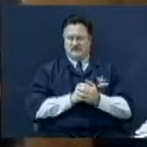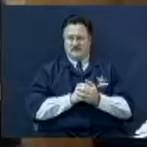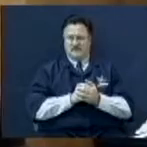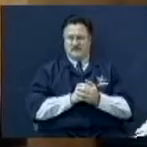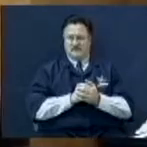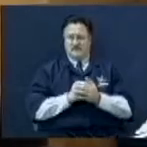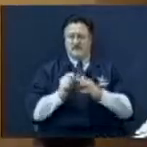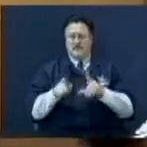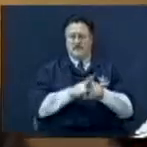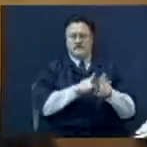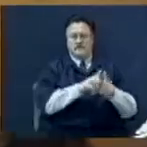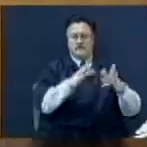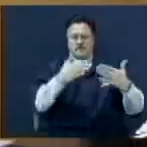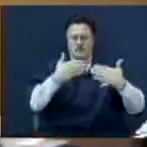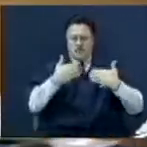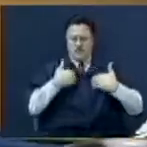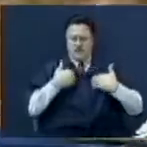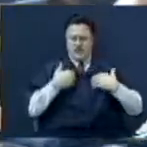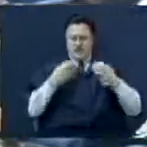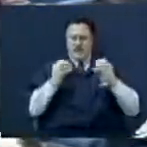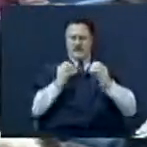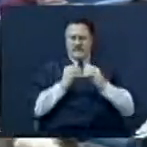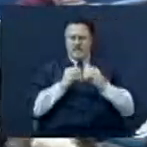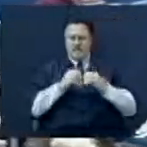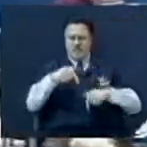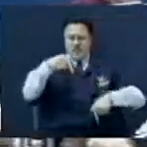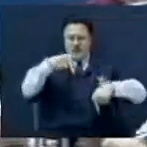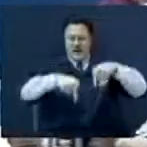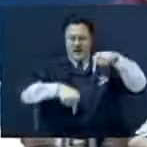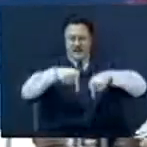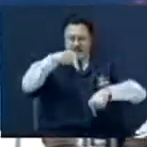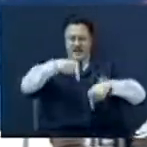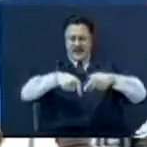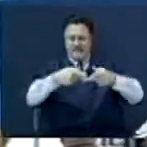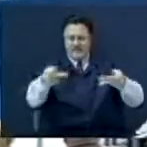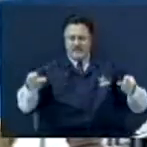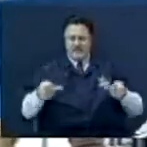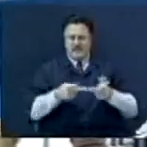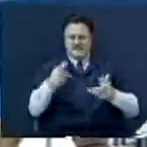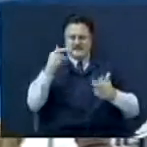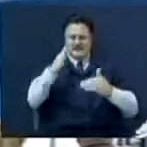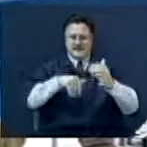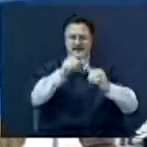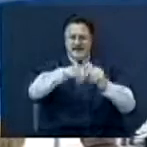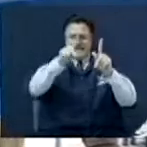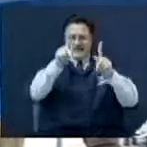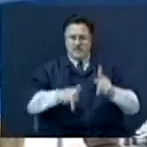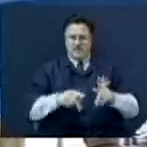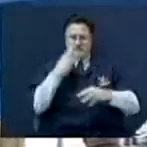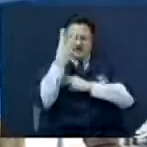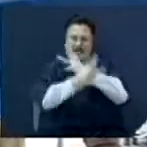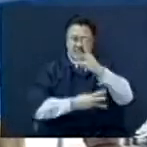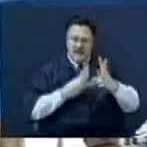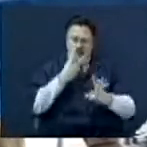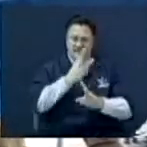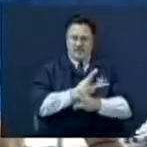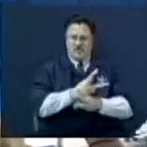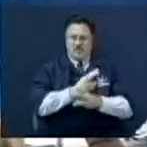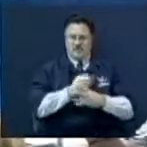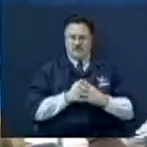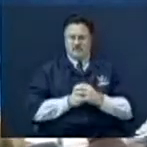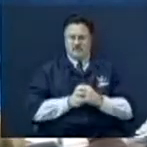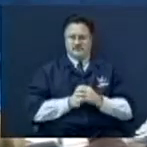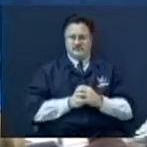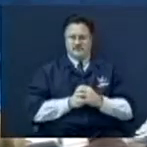Hey, by the way, we've got more handicap spots than anybody in the world. Walmart don't have any handicap spots than we